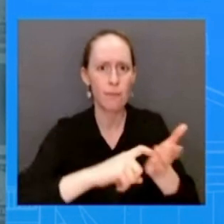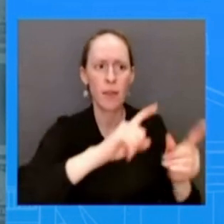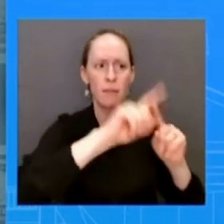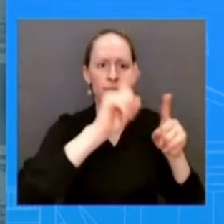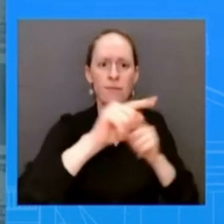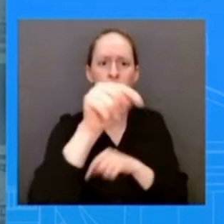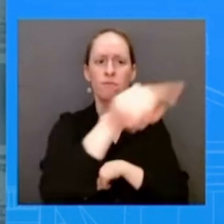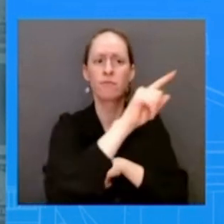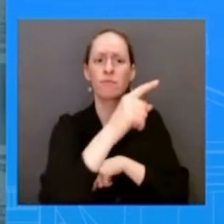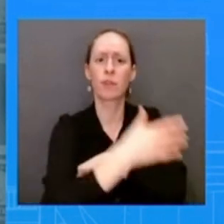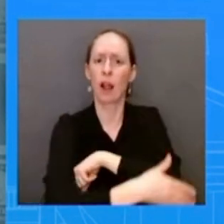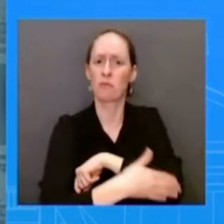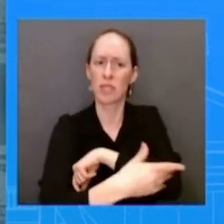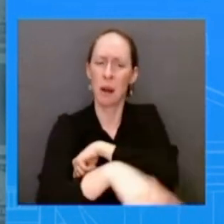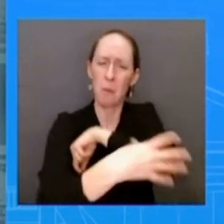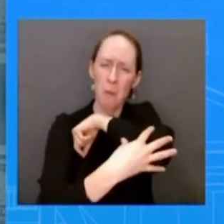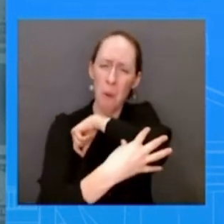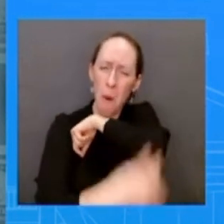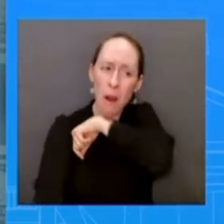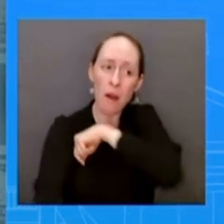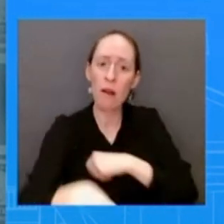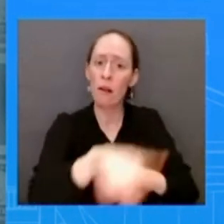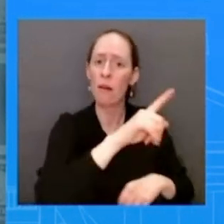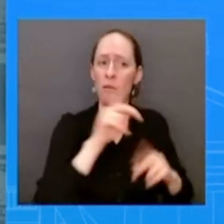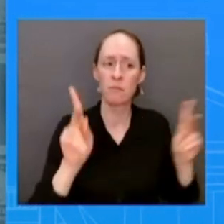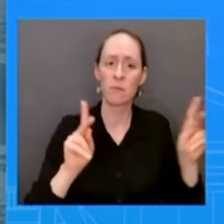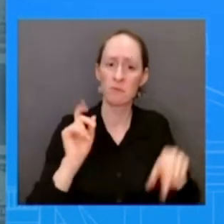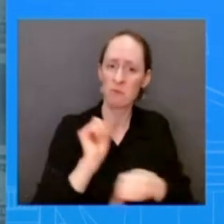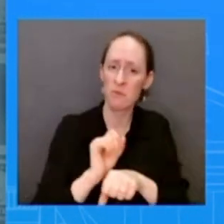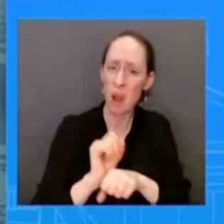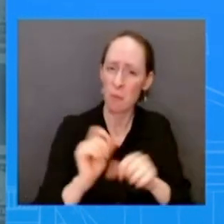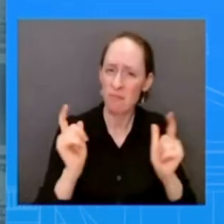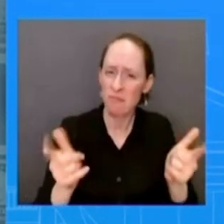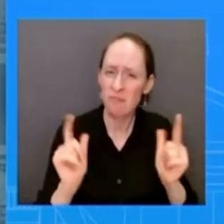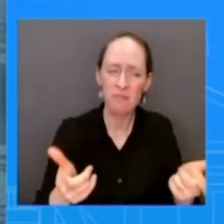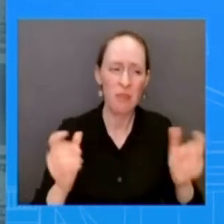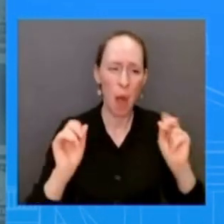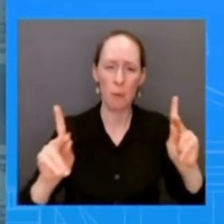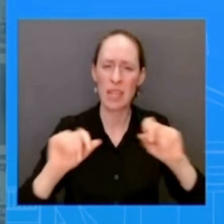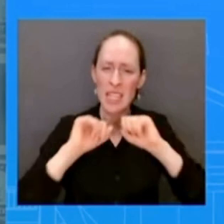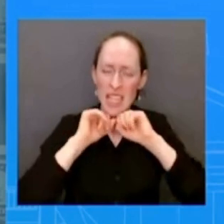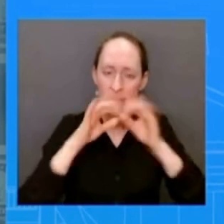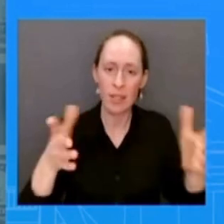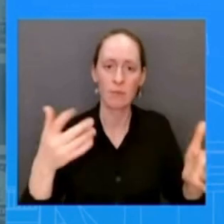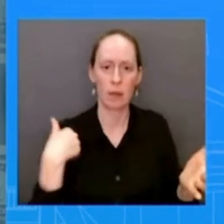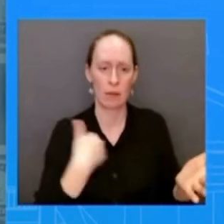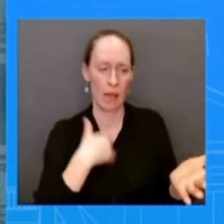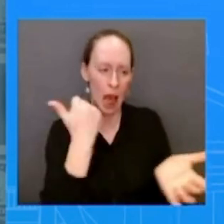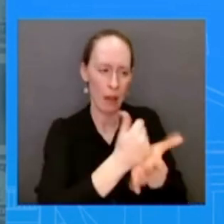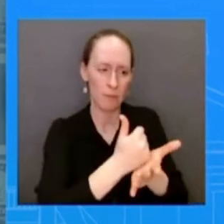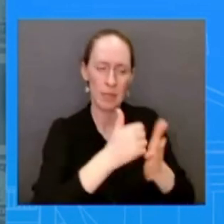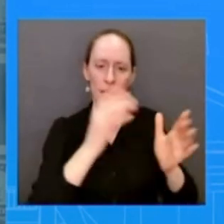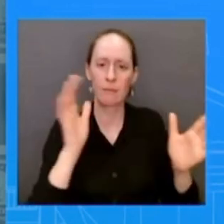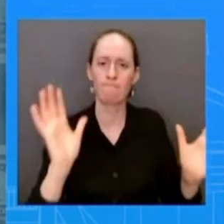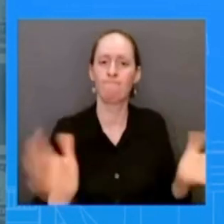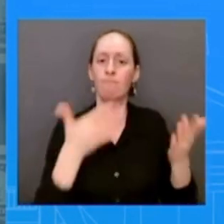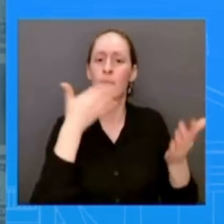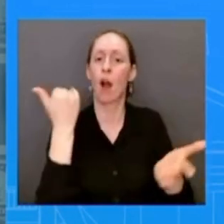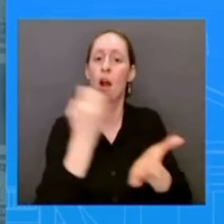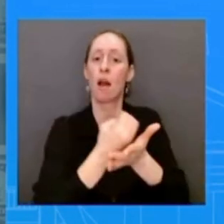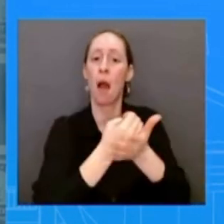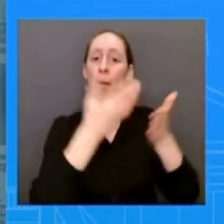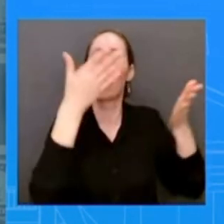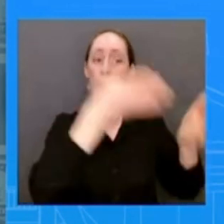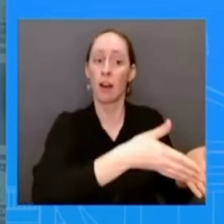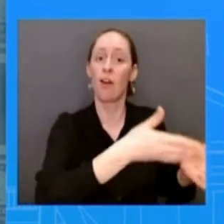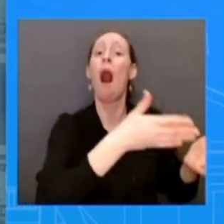71 percent since last year so that is so that is what we have been able to do in this past two years and how we have been able to try to